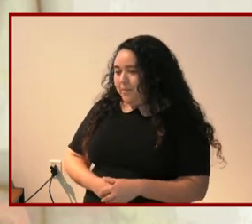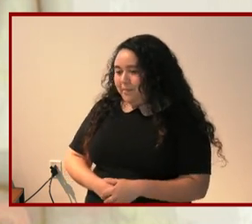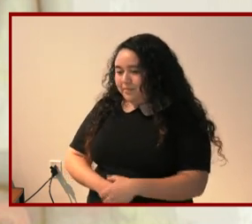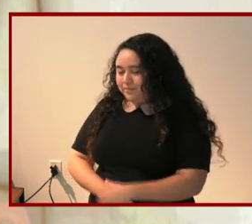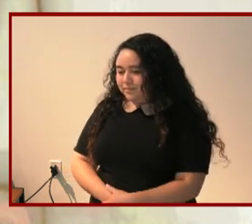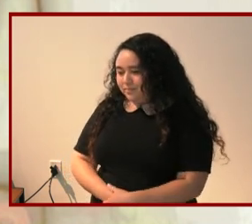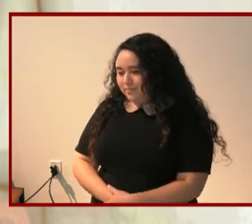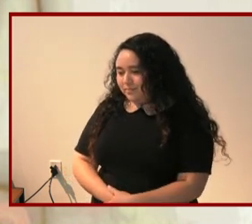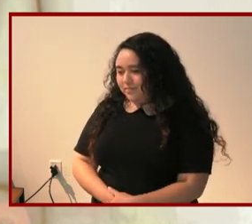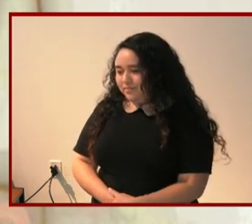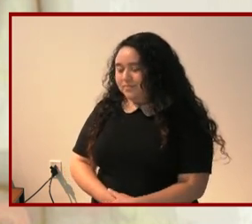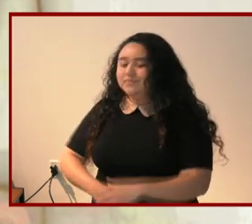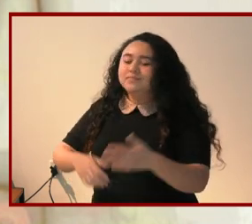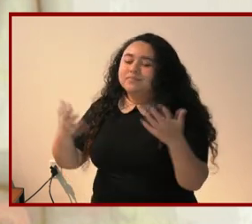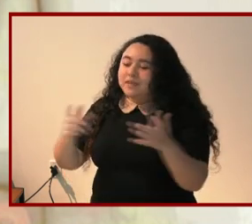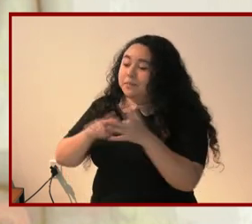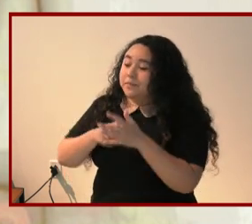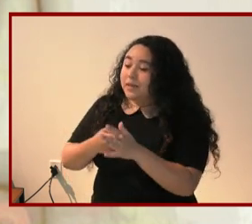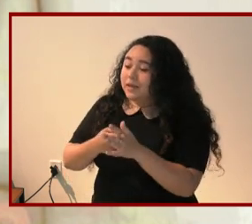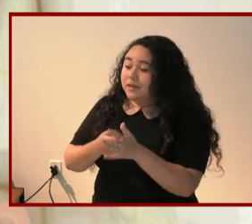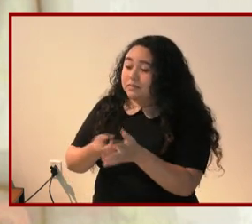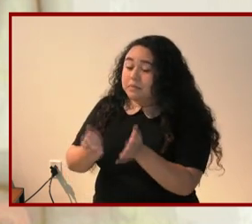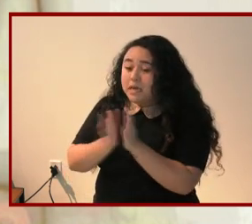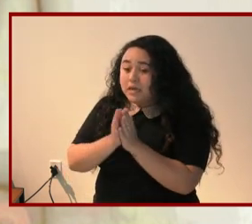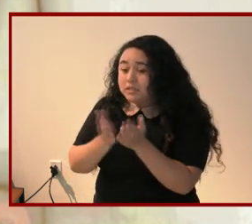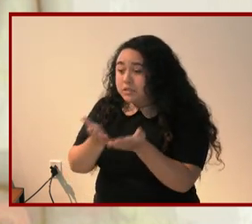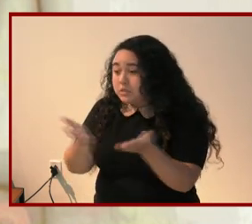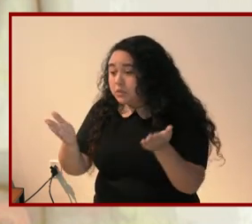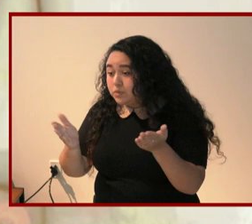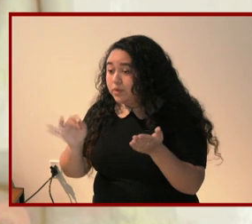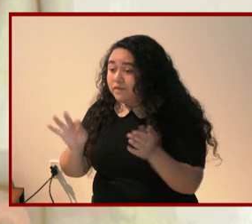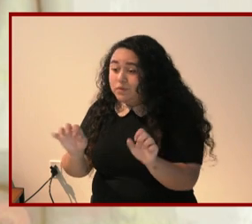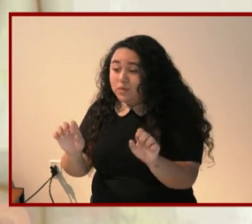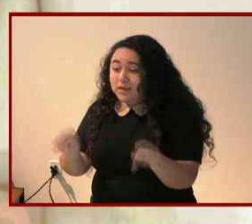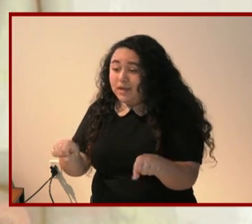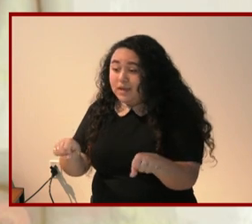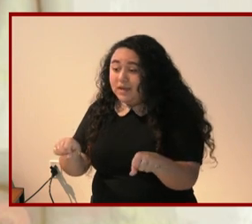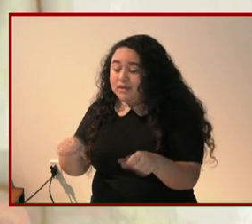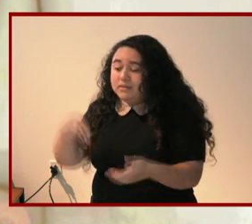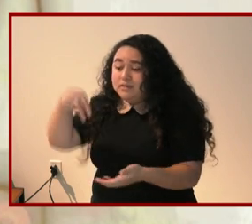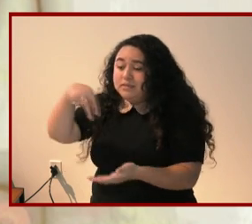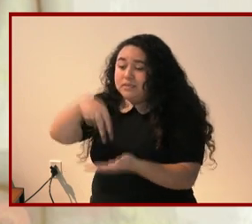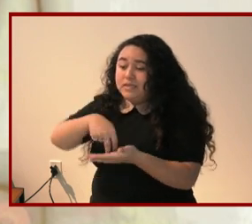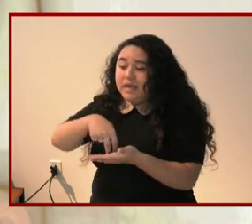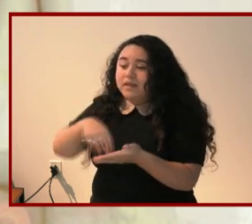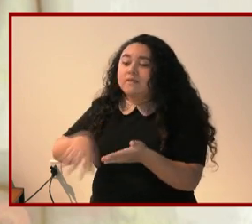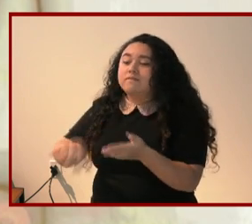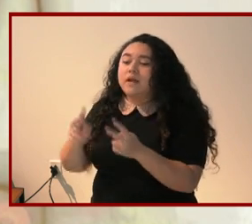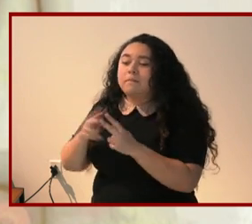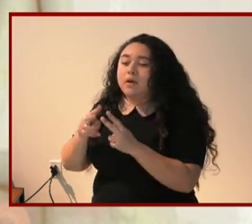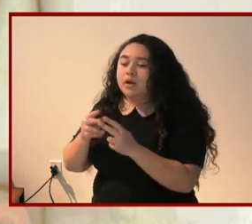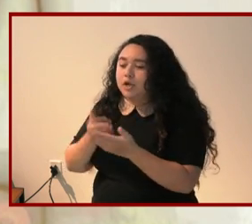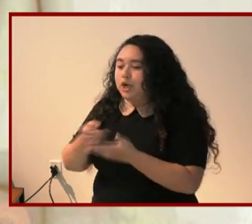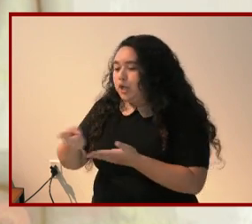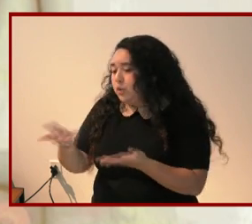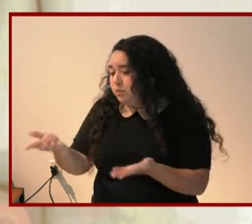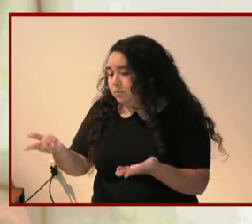Okay, I would like to begin by asking all of you if you are able to please stand and find a partner next to you.